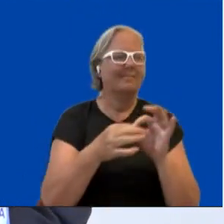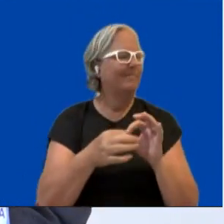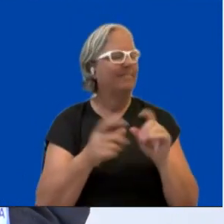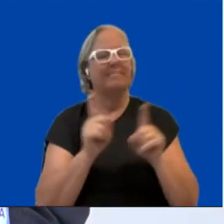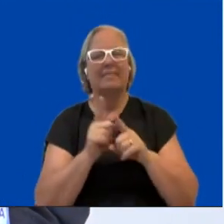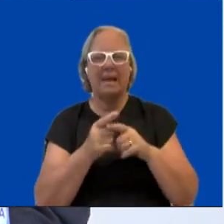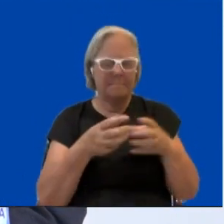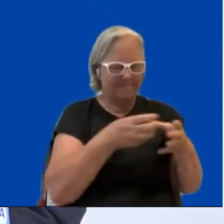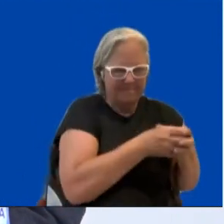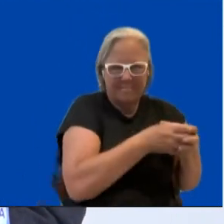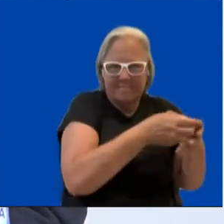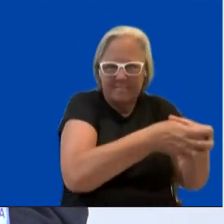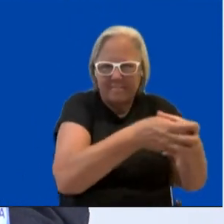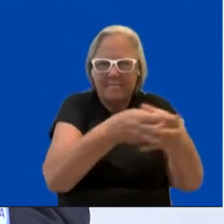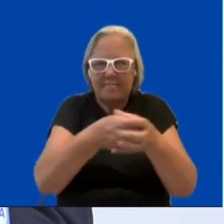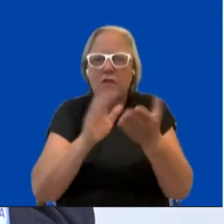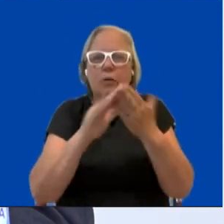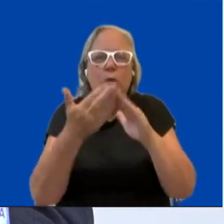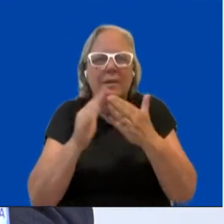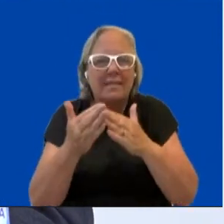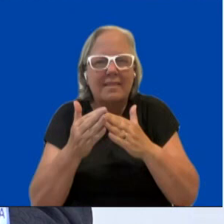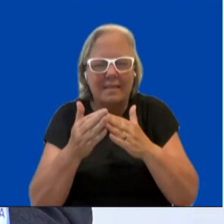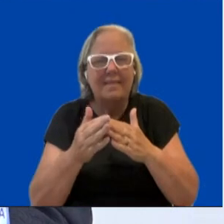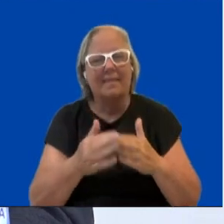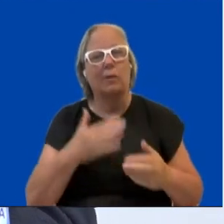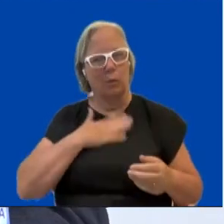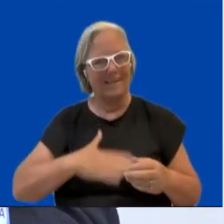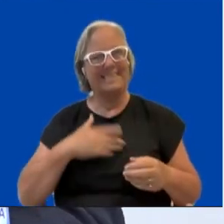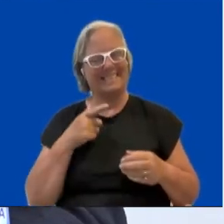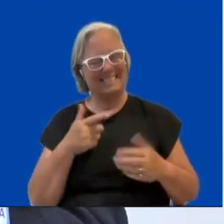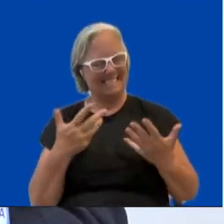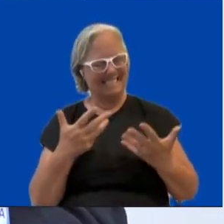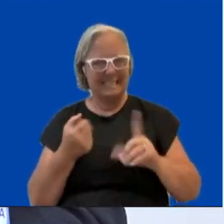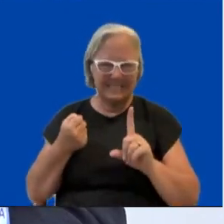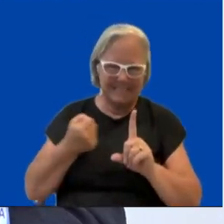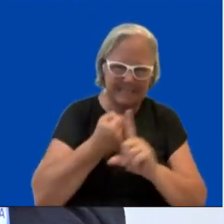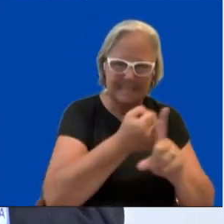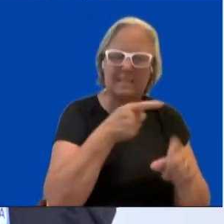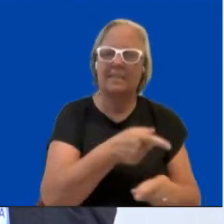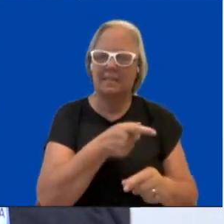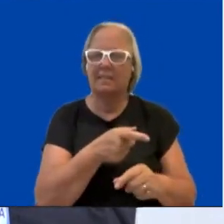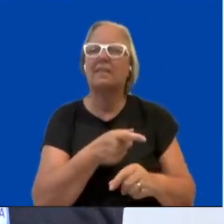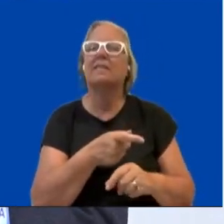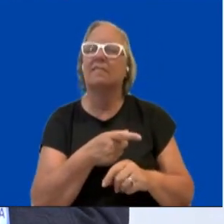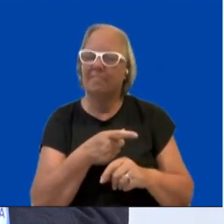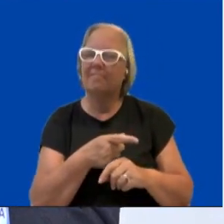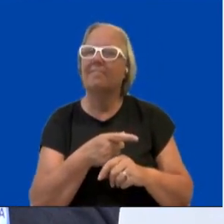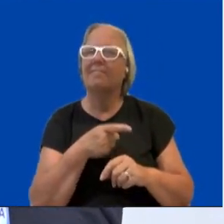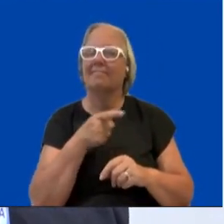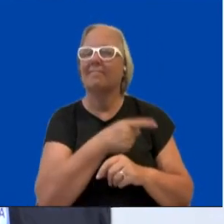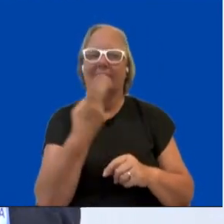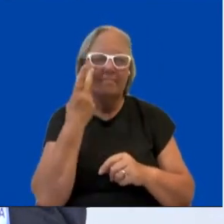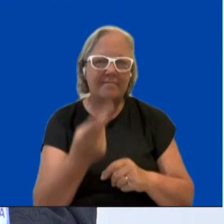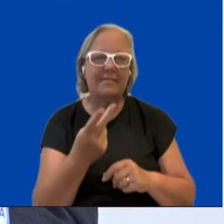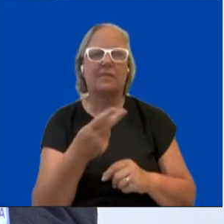resistance to efforts to try to curb climate change because, in fact, marginalized communities see that things are being imposed upon them as